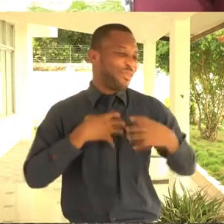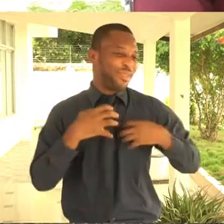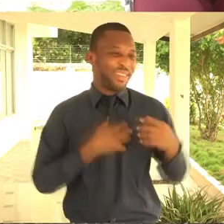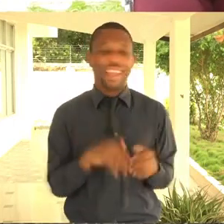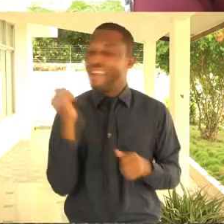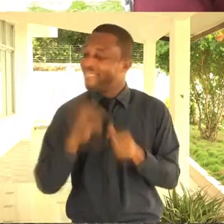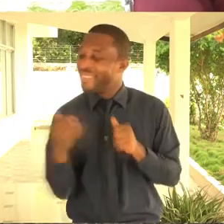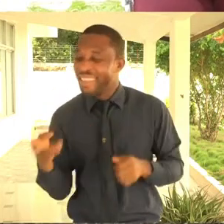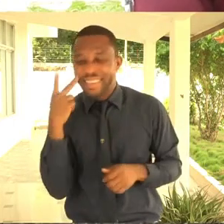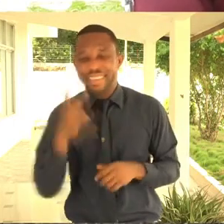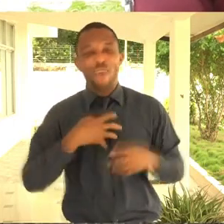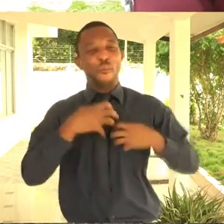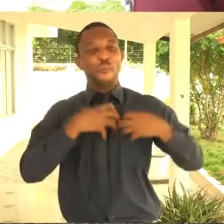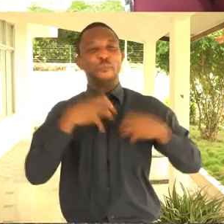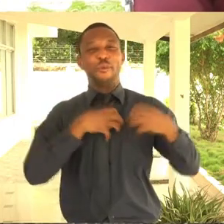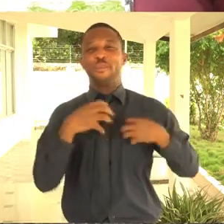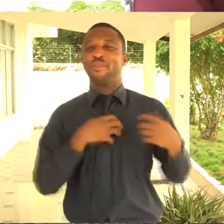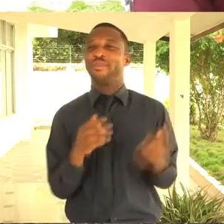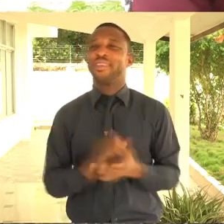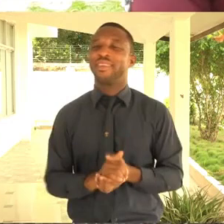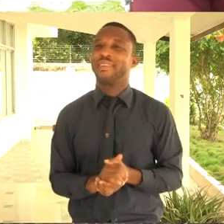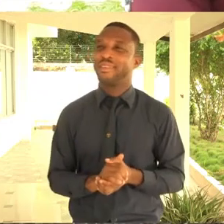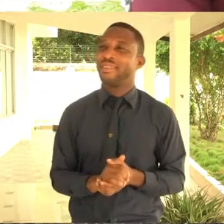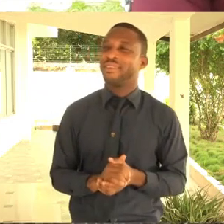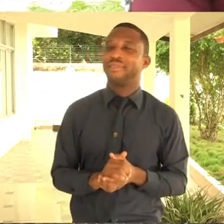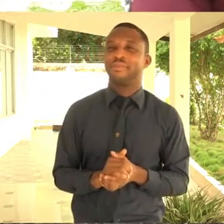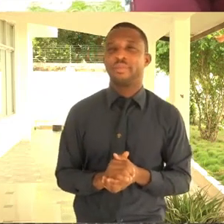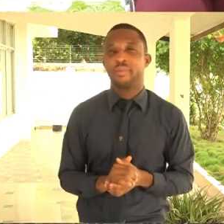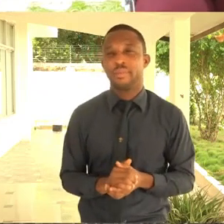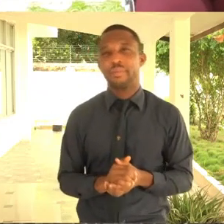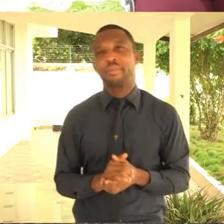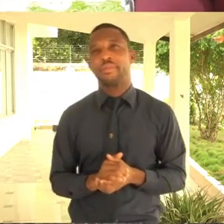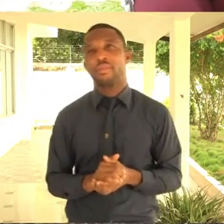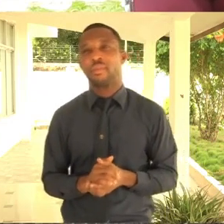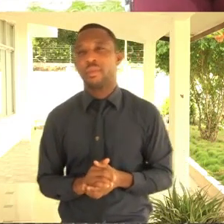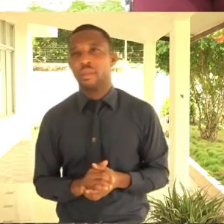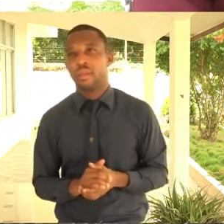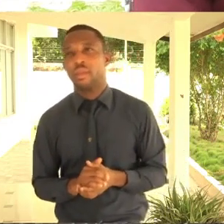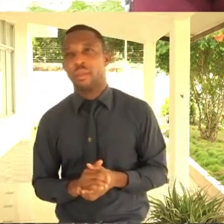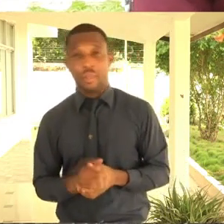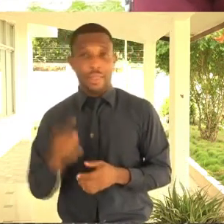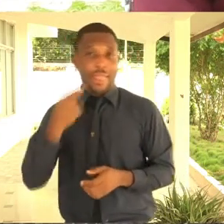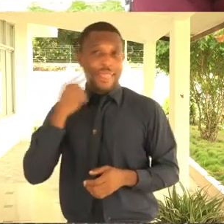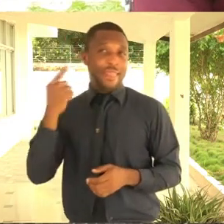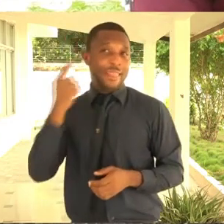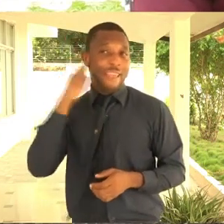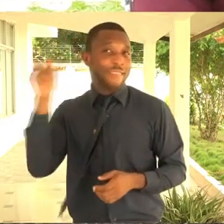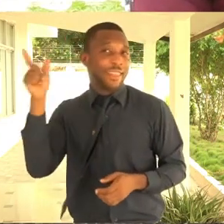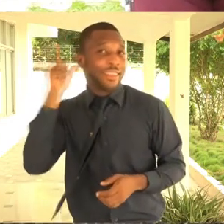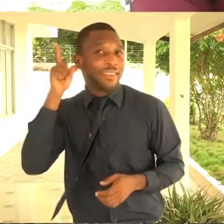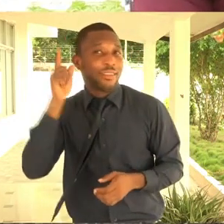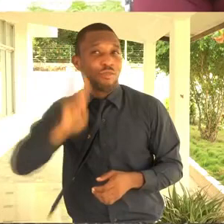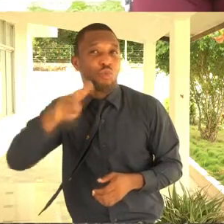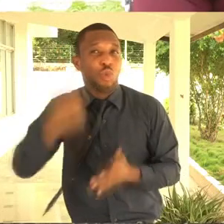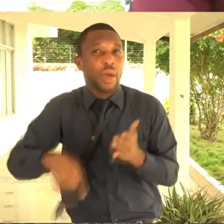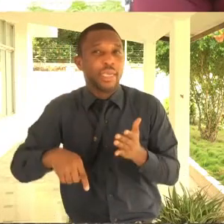here in community. Everything you see, you will talk about it. Let me add up. Thank you. You know, the deaf people, though